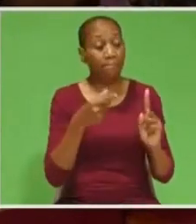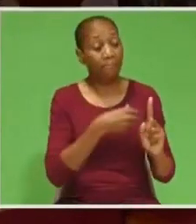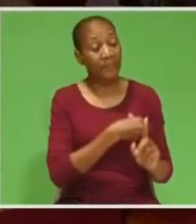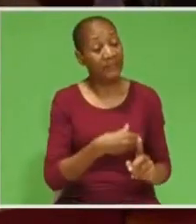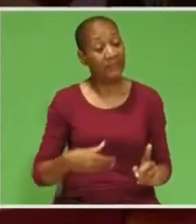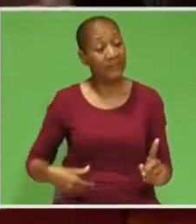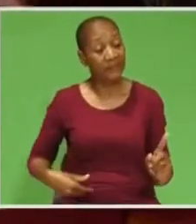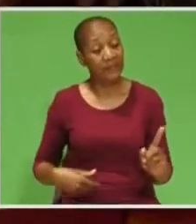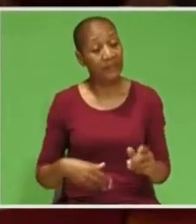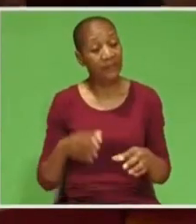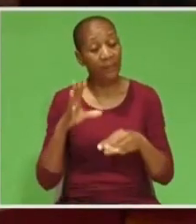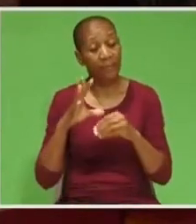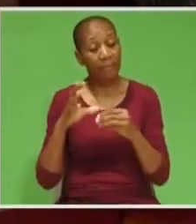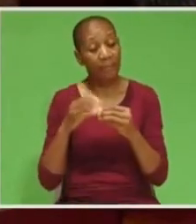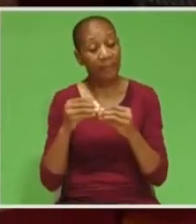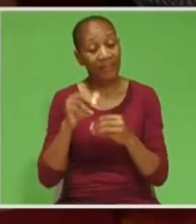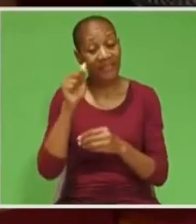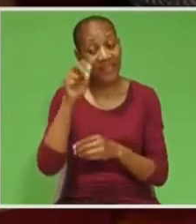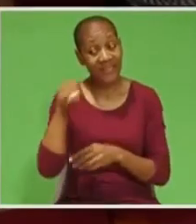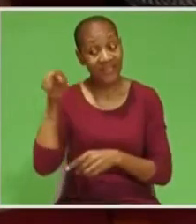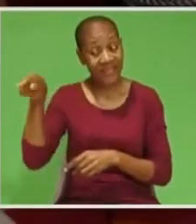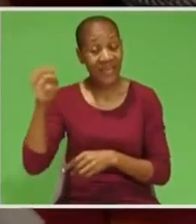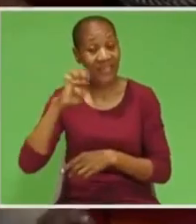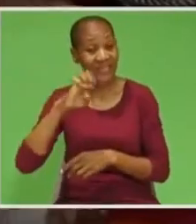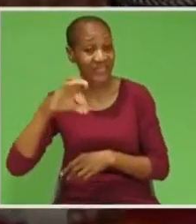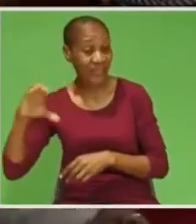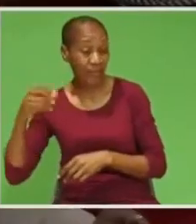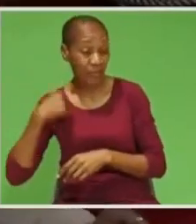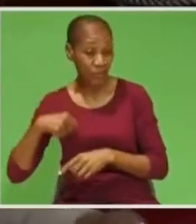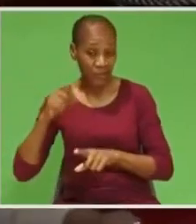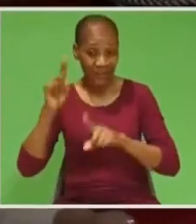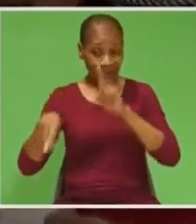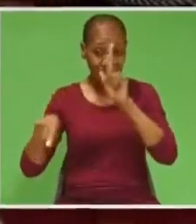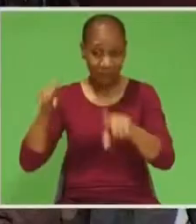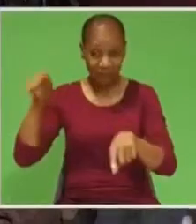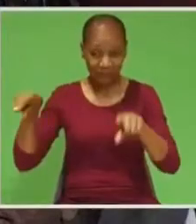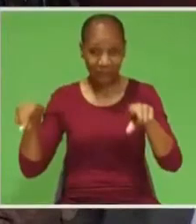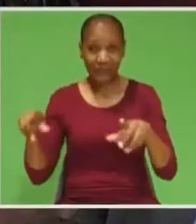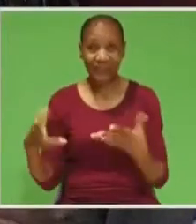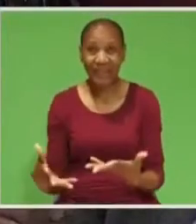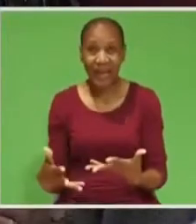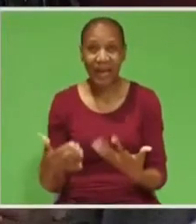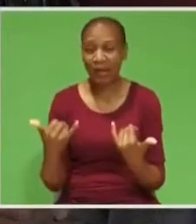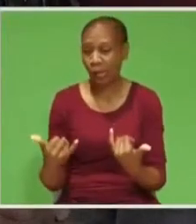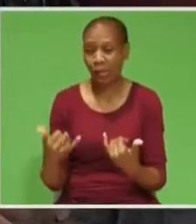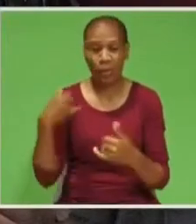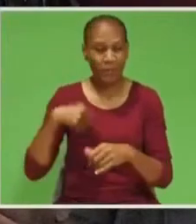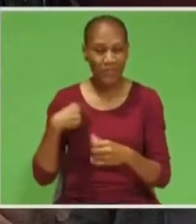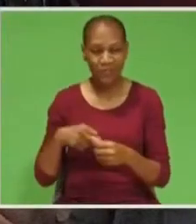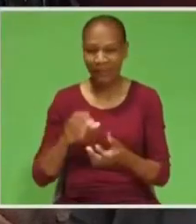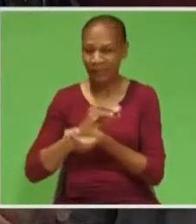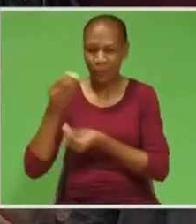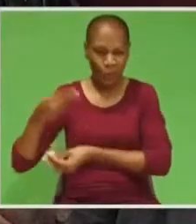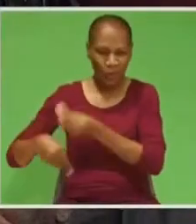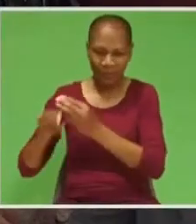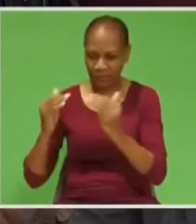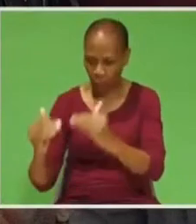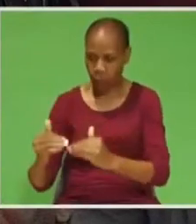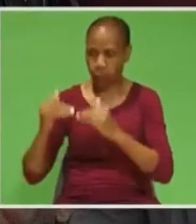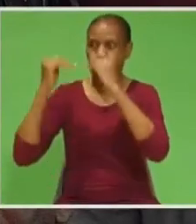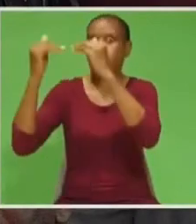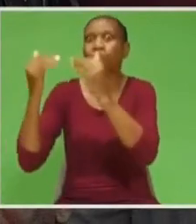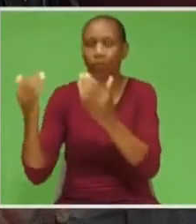in the Eastern Cape municipalities have taken rot, mal-administration and corruption to new heights.